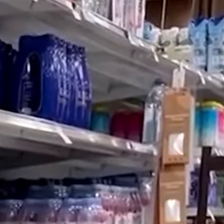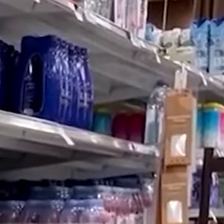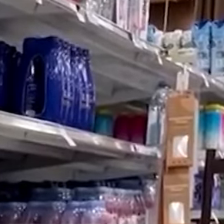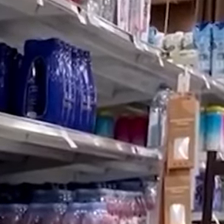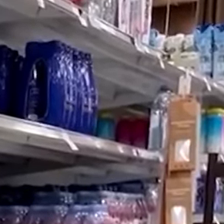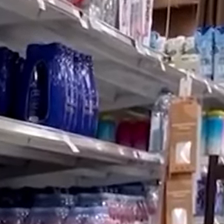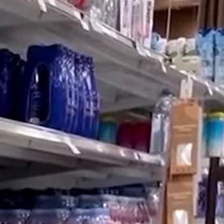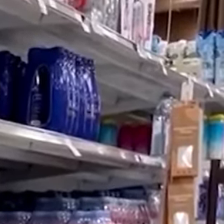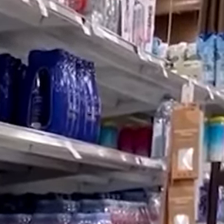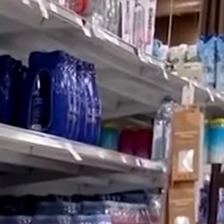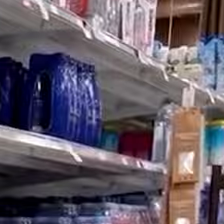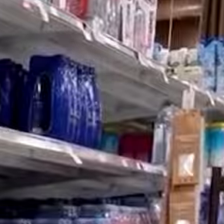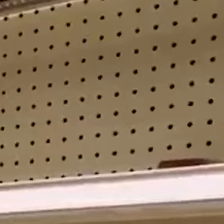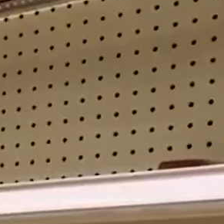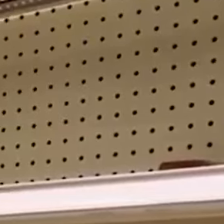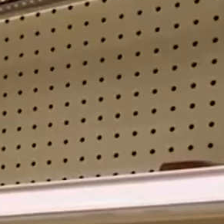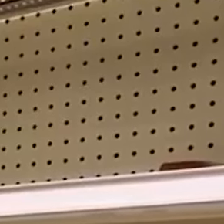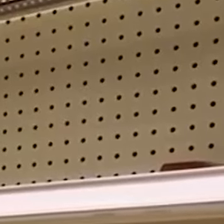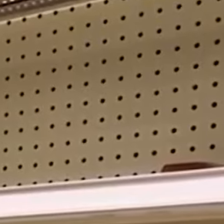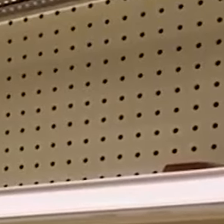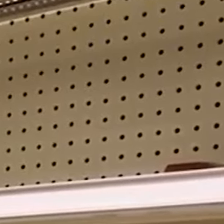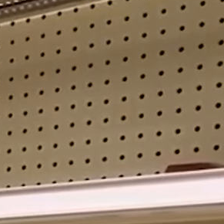so we do have some more wall